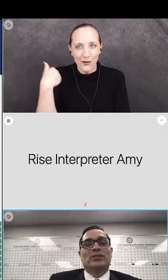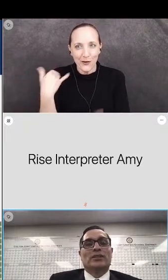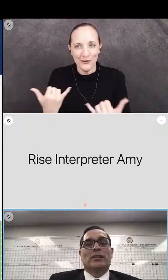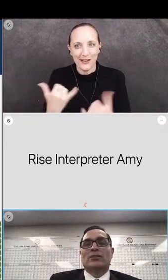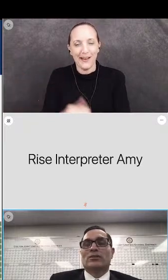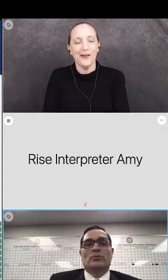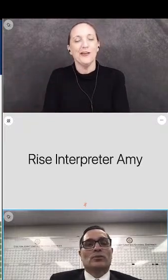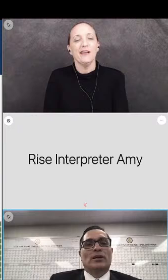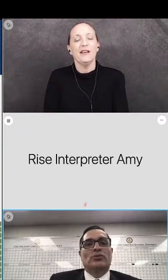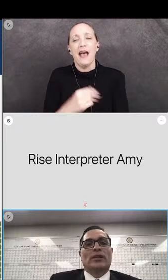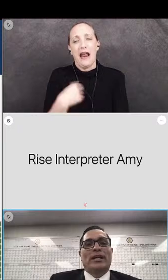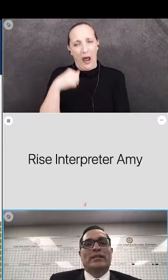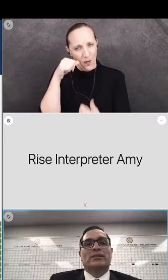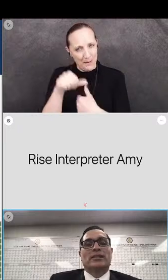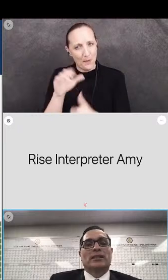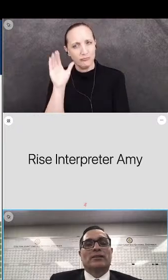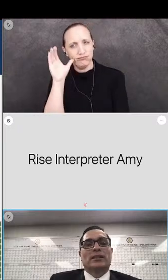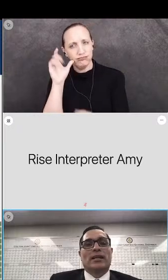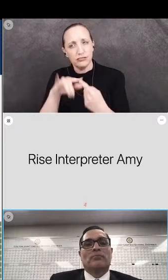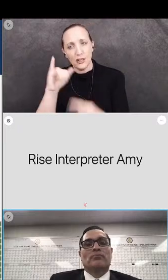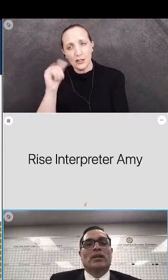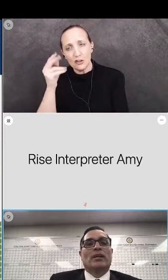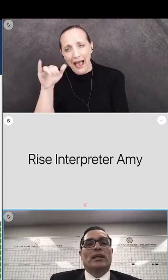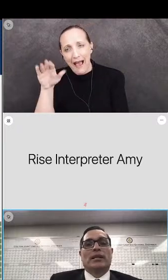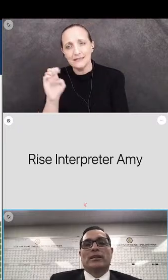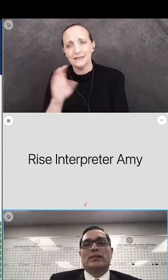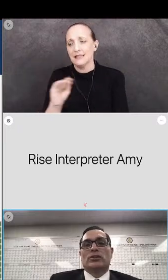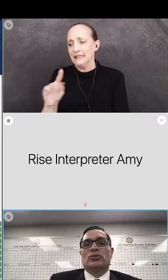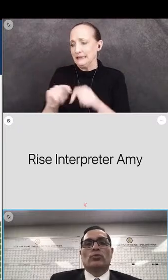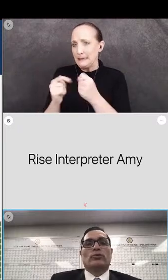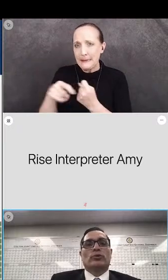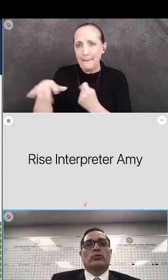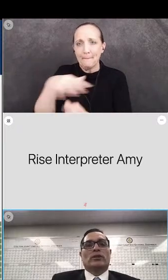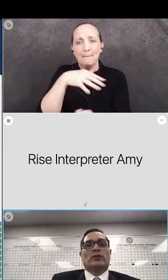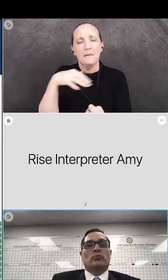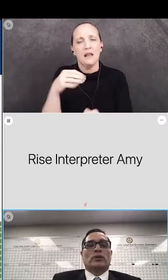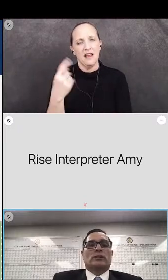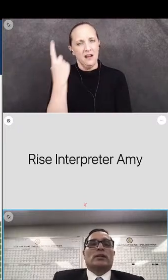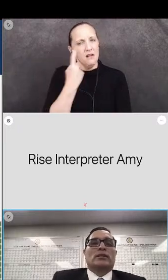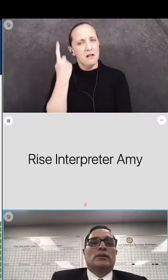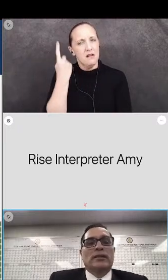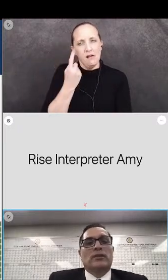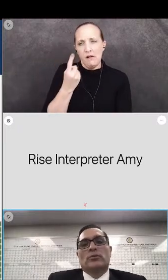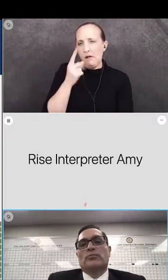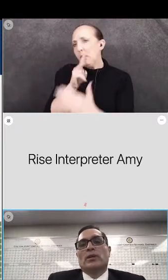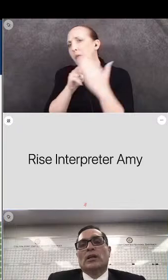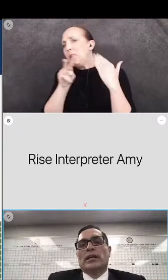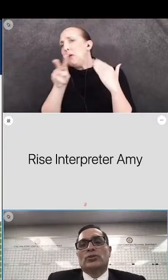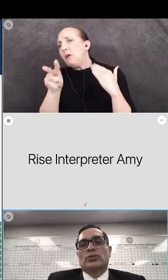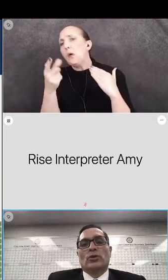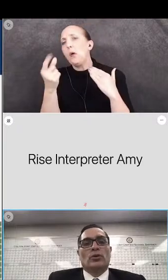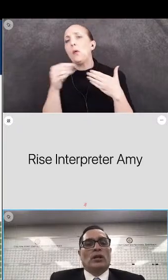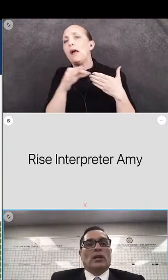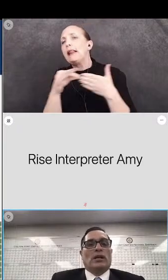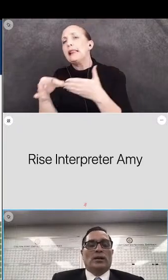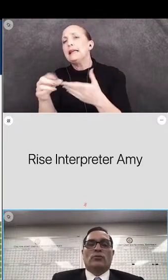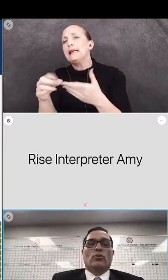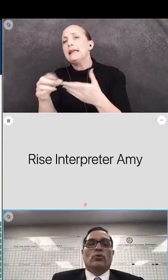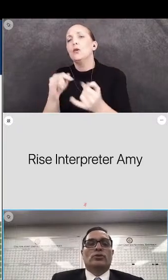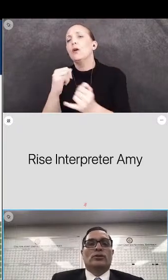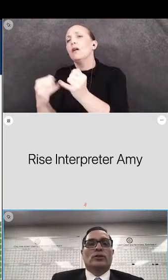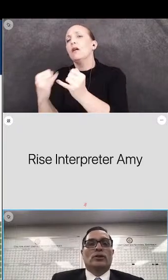listening to Janice and the team and just wondering what the work's going to lead to. And so,